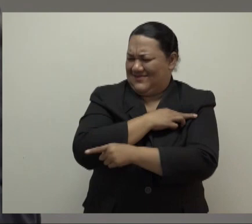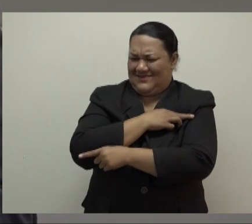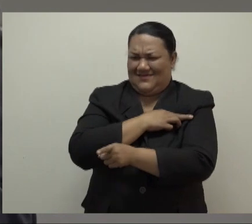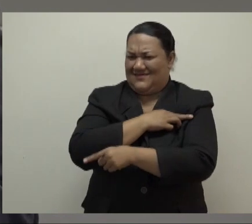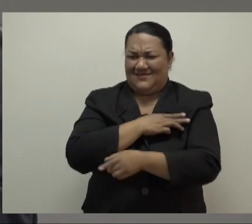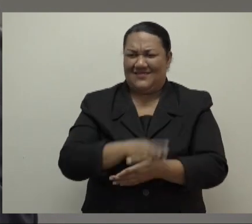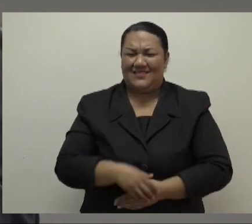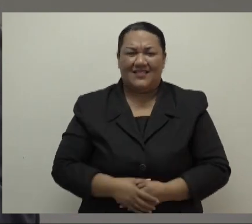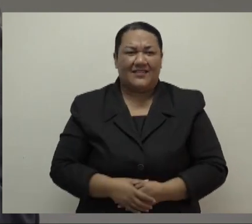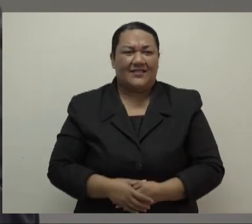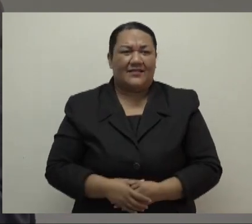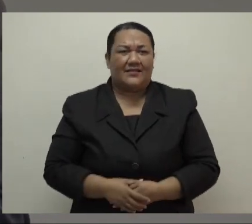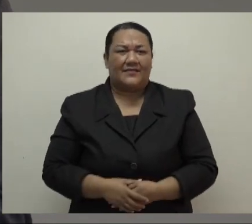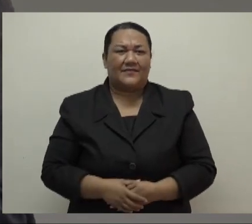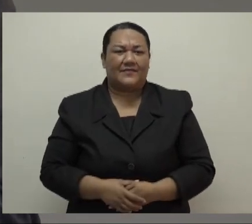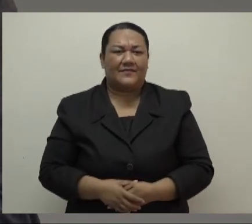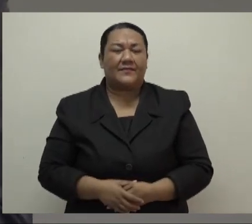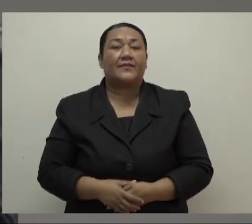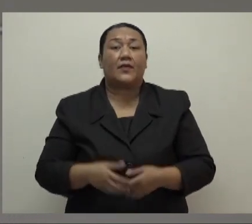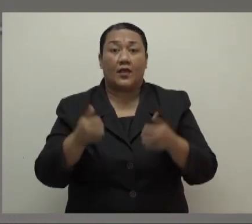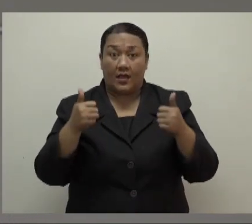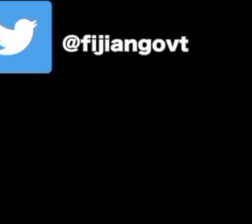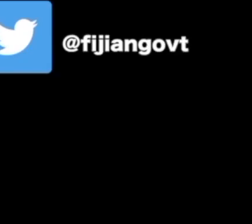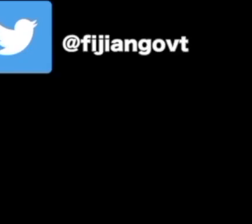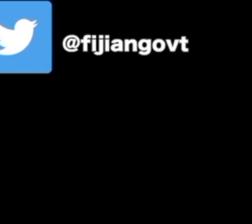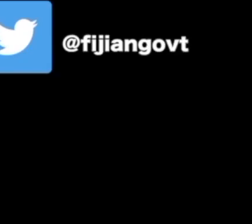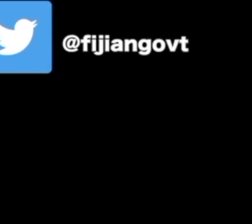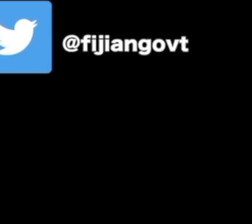Okay, no further questions? Thank you very much and good afternoon. Thank you.